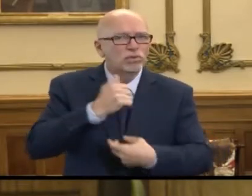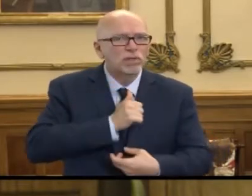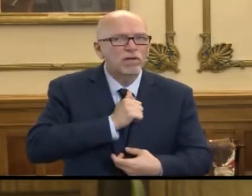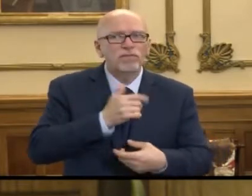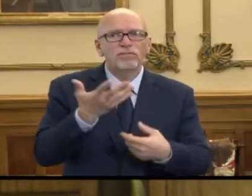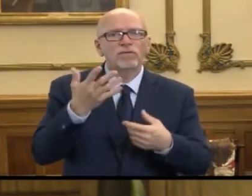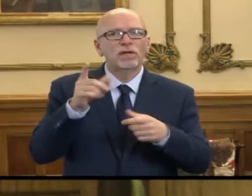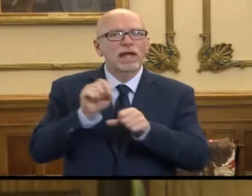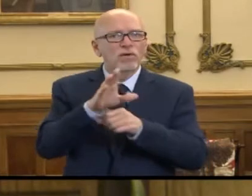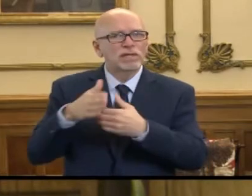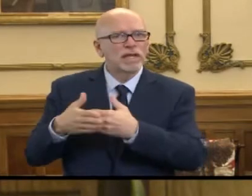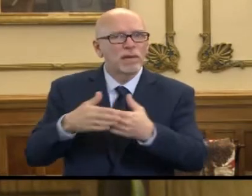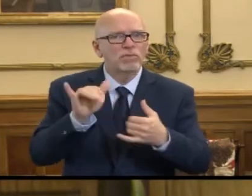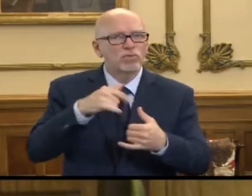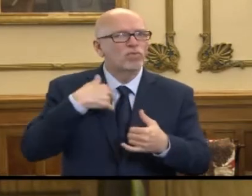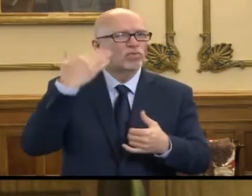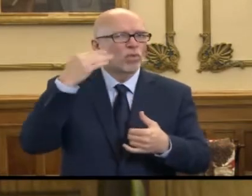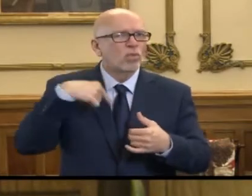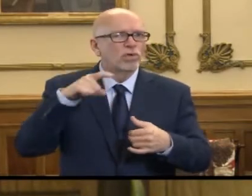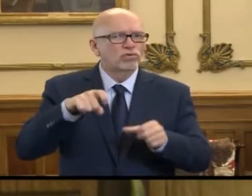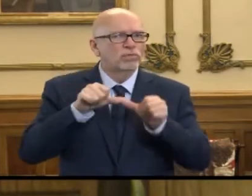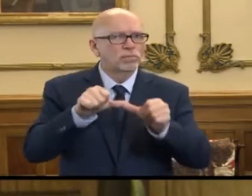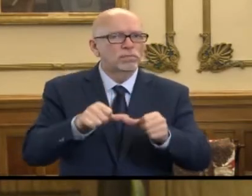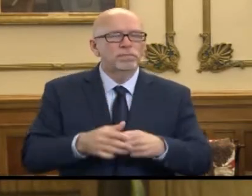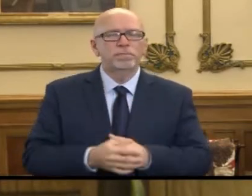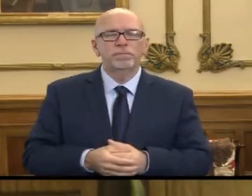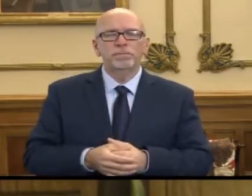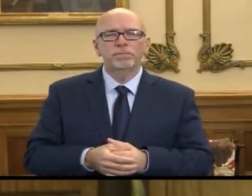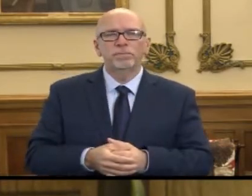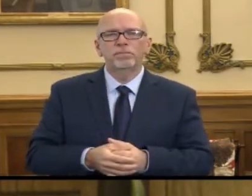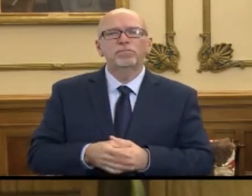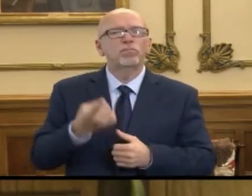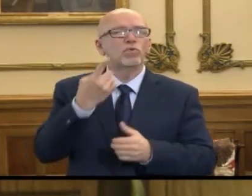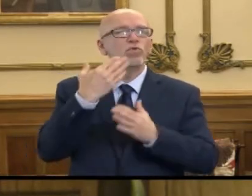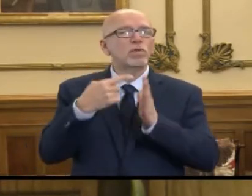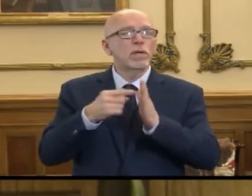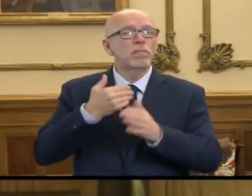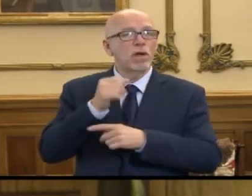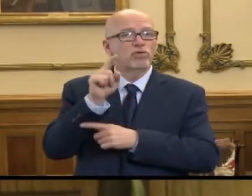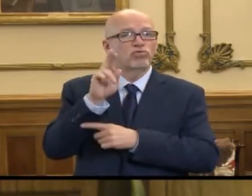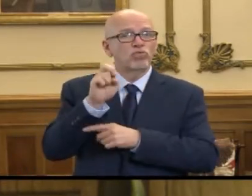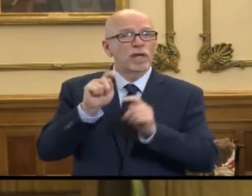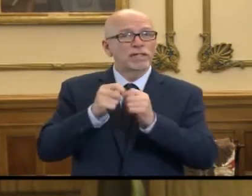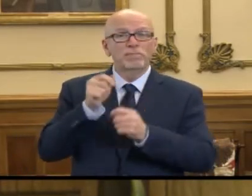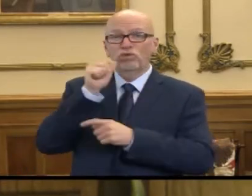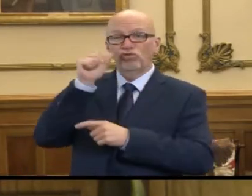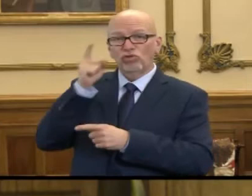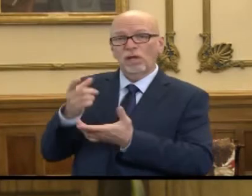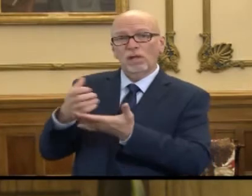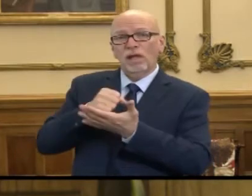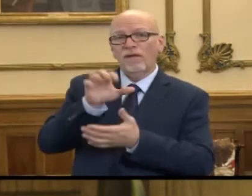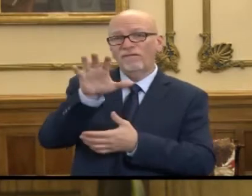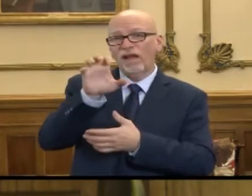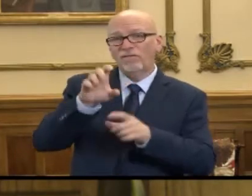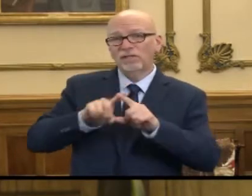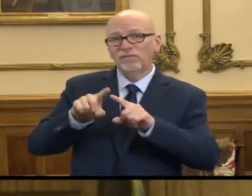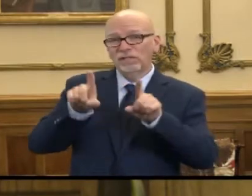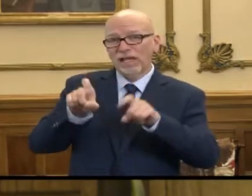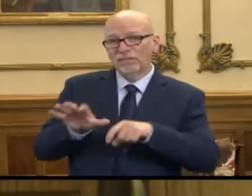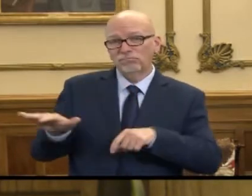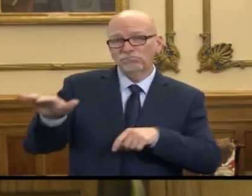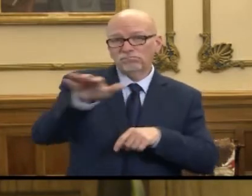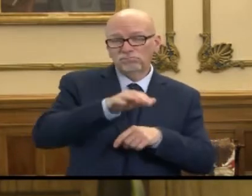we know you should be taking. To illustrate this point, yesterday, our strike team collected more than 500 specimens to be tested.